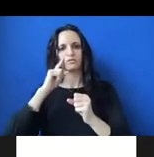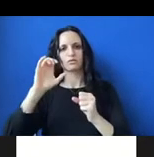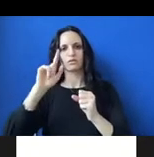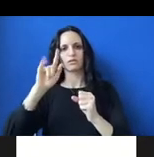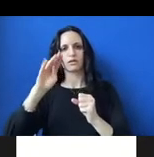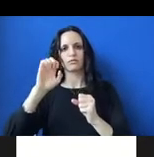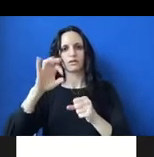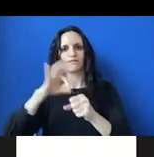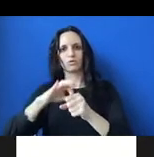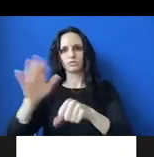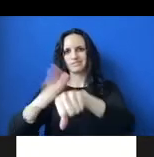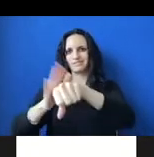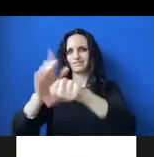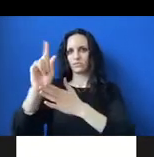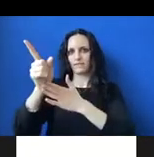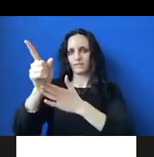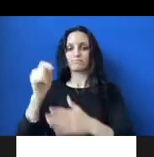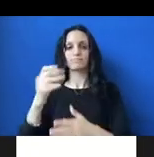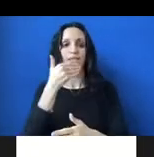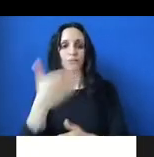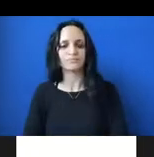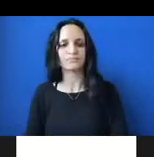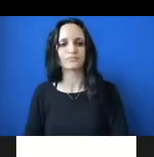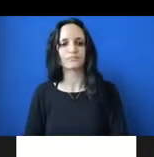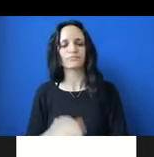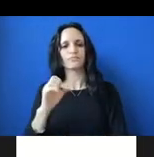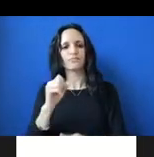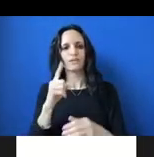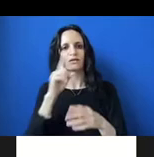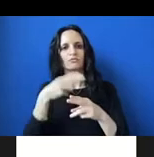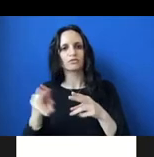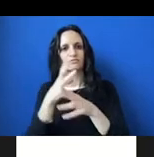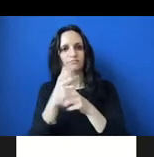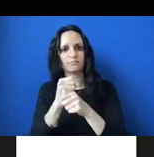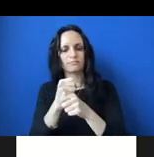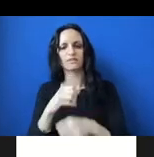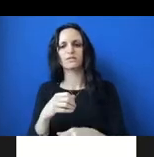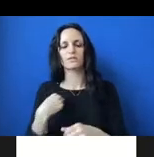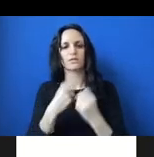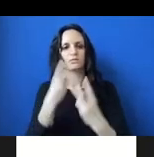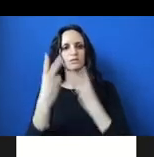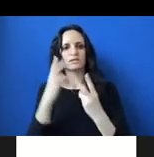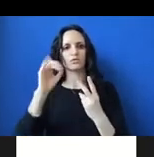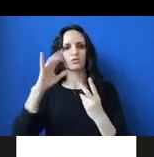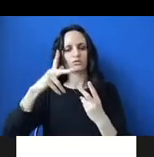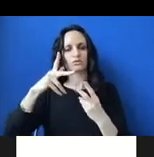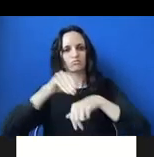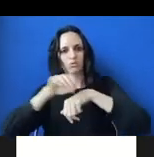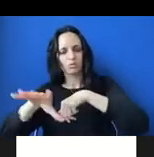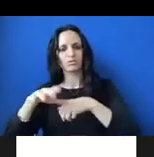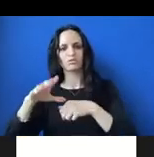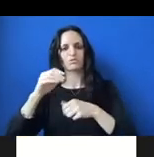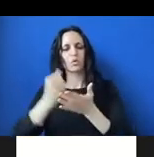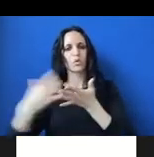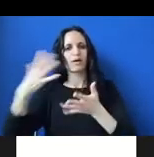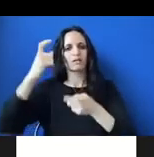One minute, Kayla. Thank you. So just for a brief overview, we were seeing corporate polluters and wealthy donors having